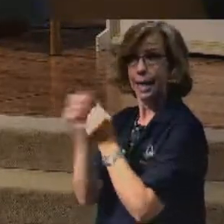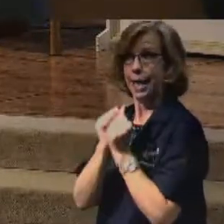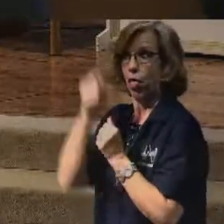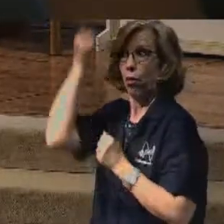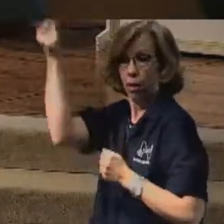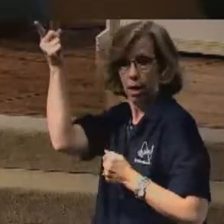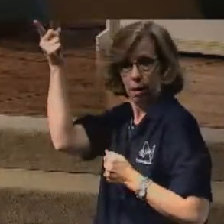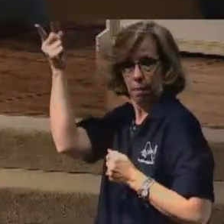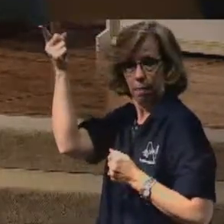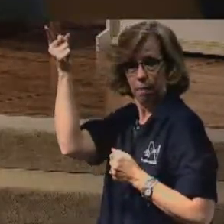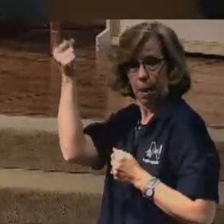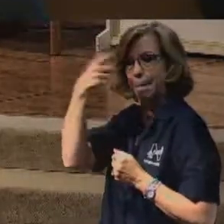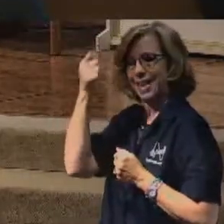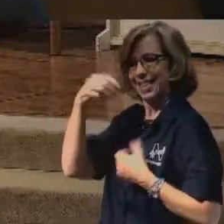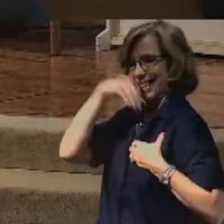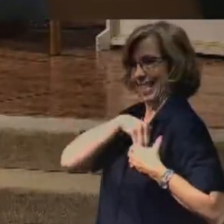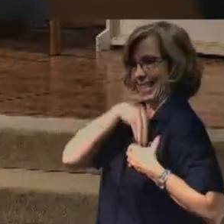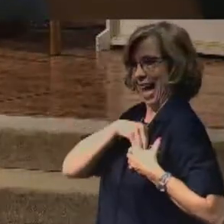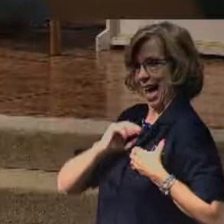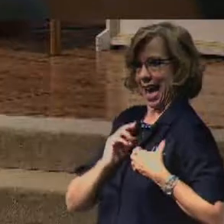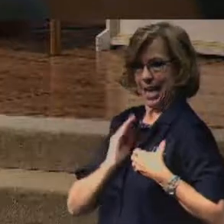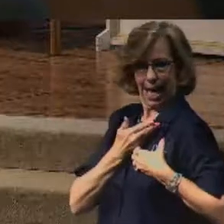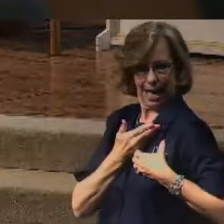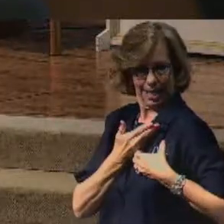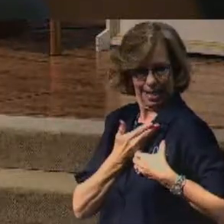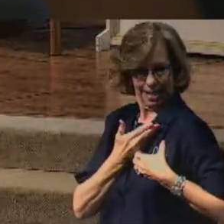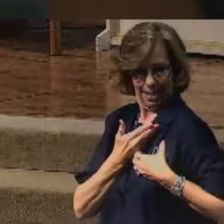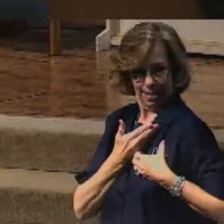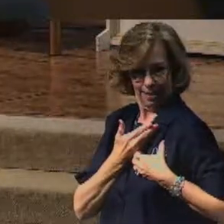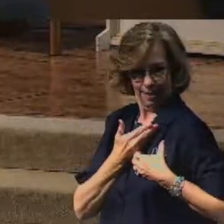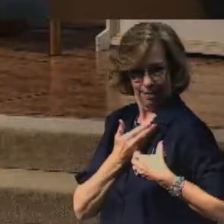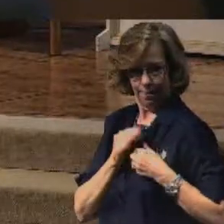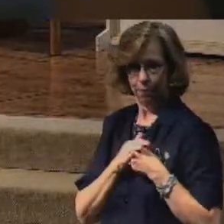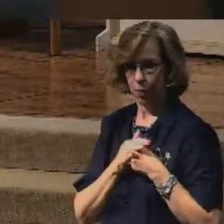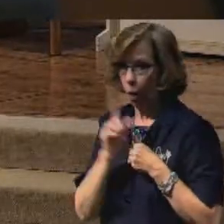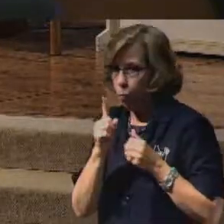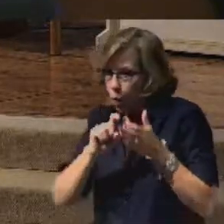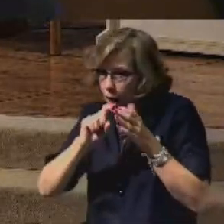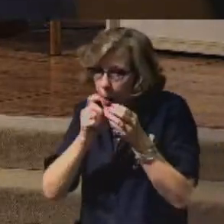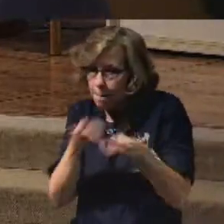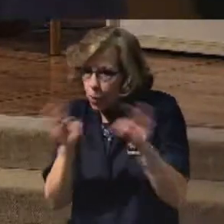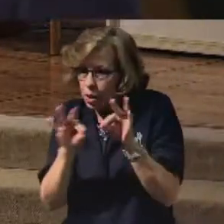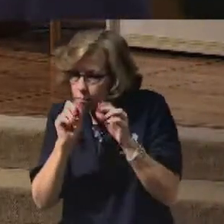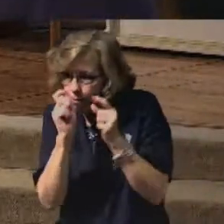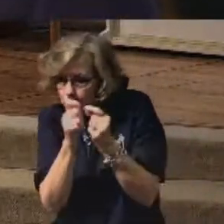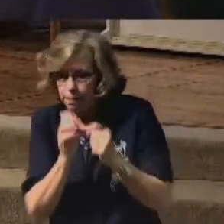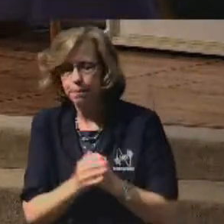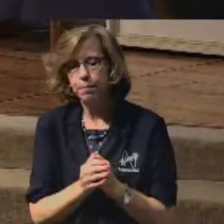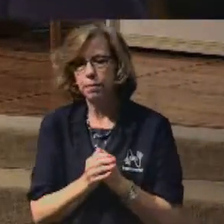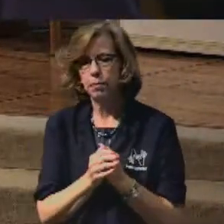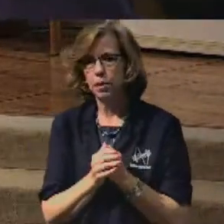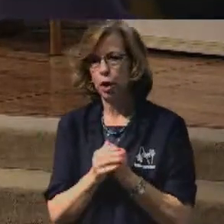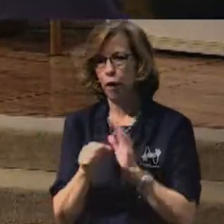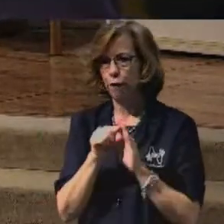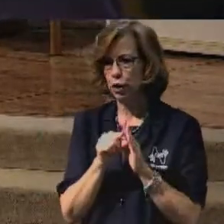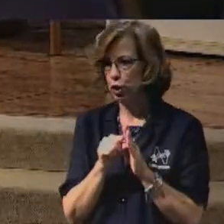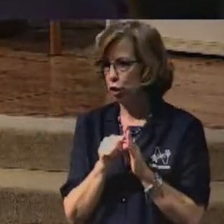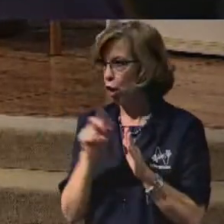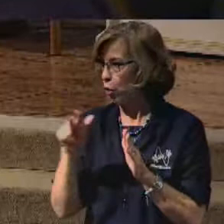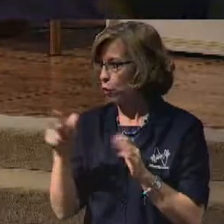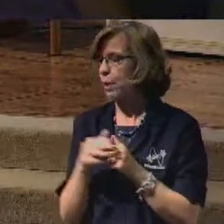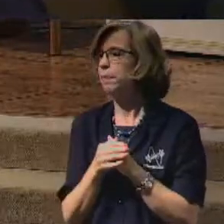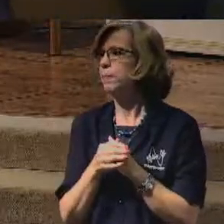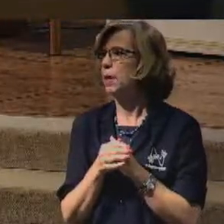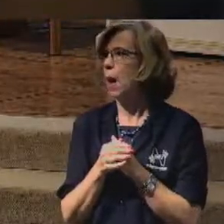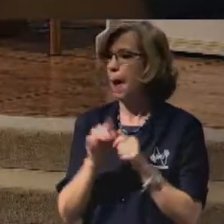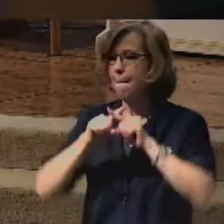within us. And here's the key. Here's the key. Look at it with me. Please. Verse 33. But, and any time you